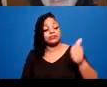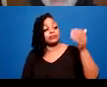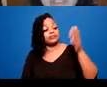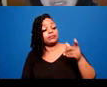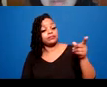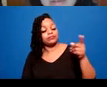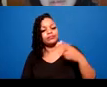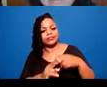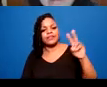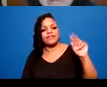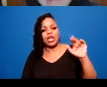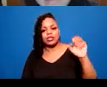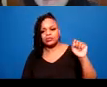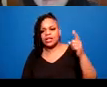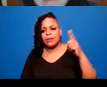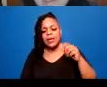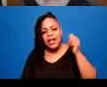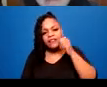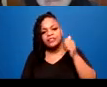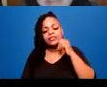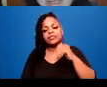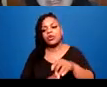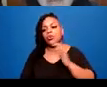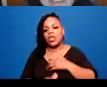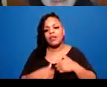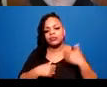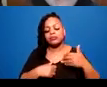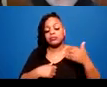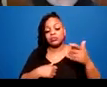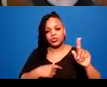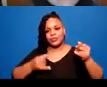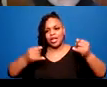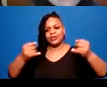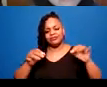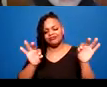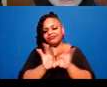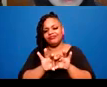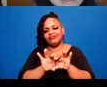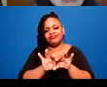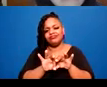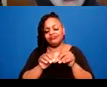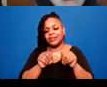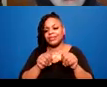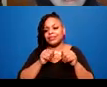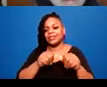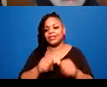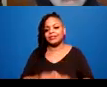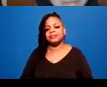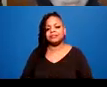distinguish, maintain. Absolutely. Boundary setting is a lifelong journey and a lifelong